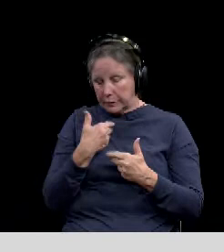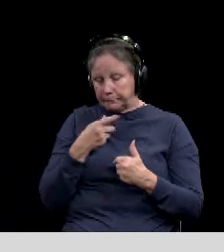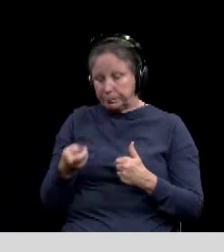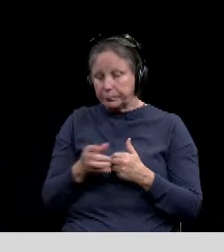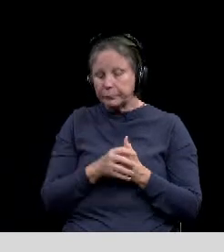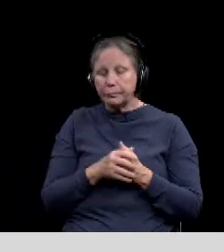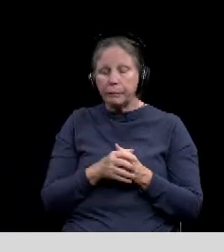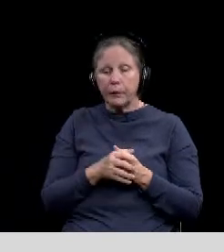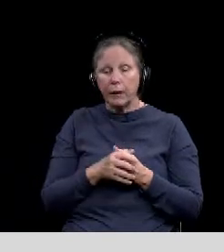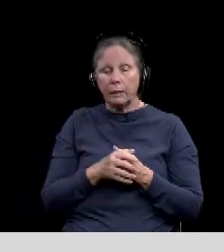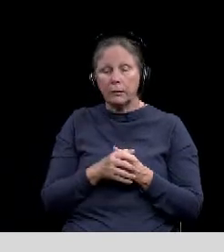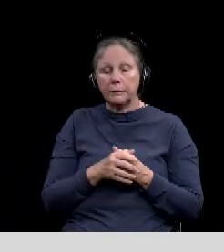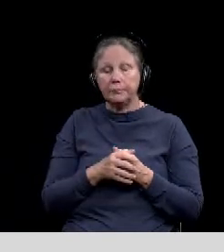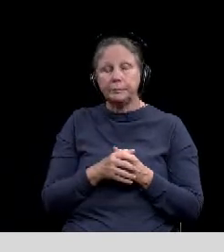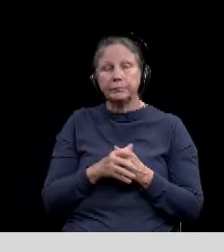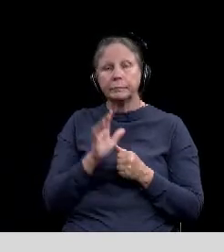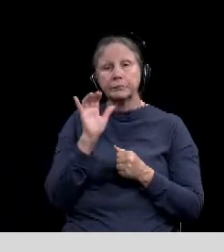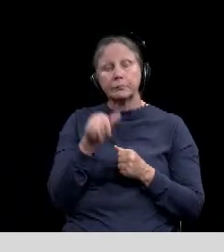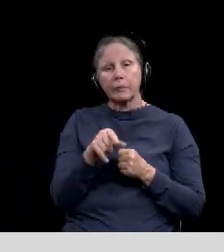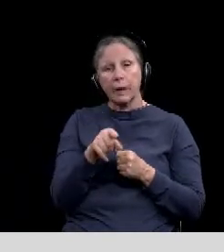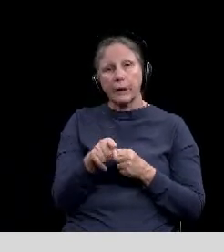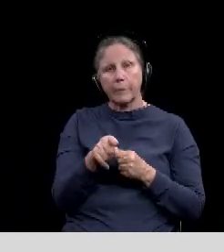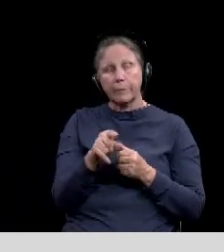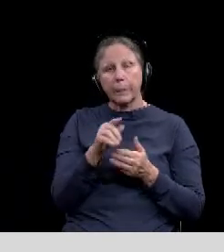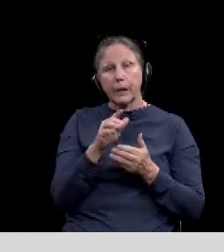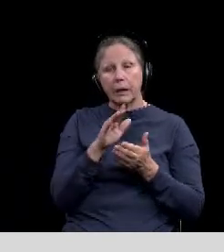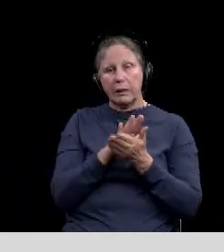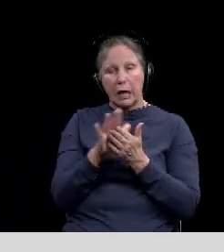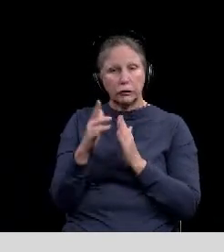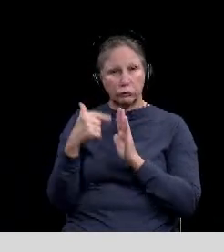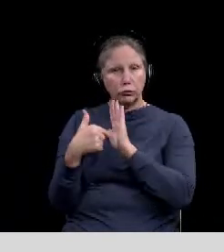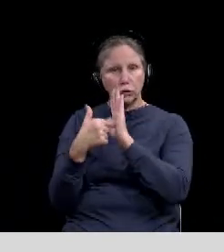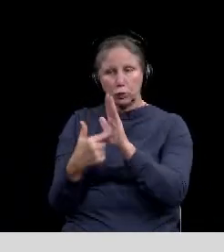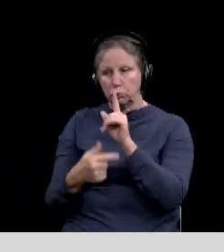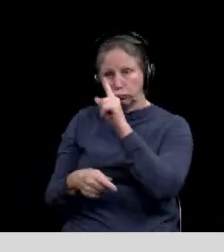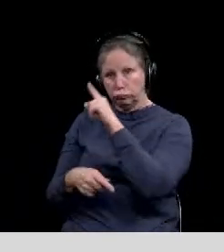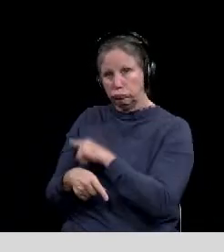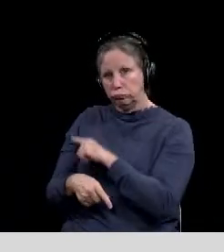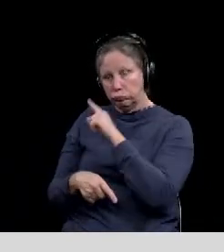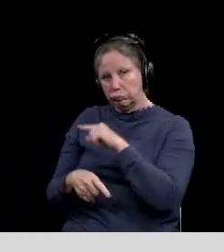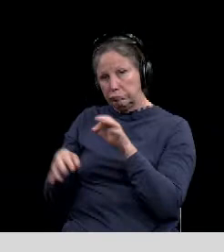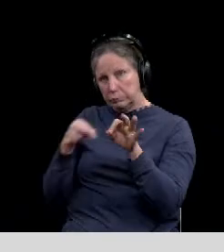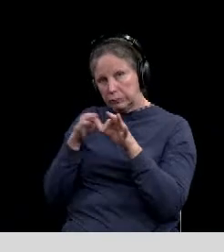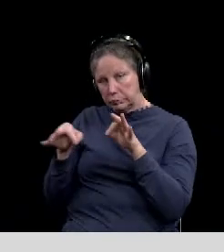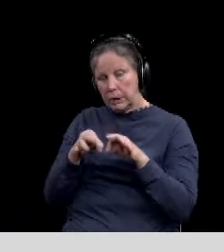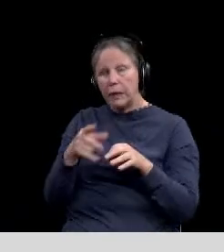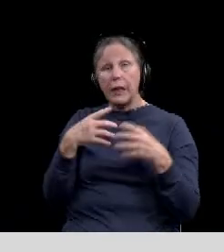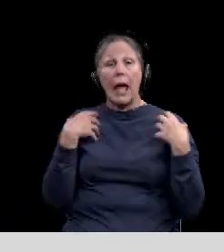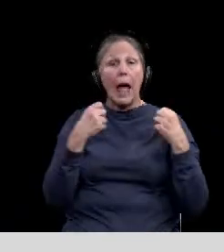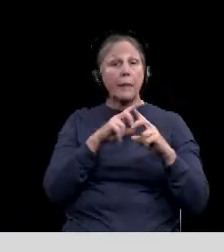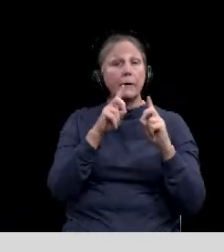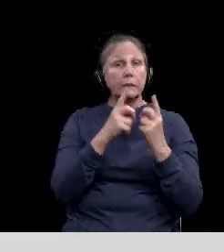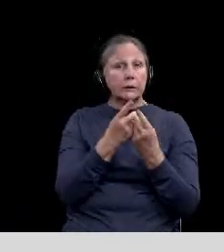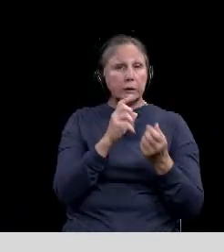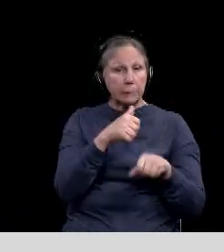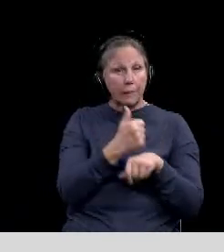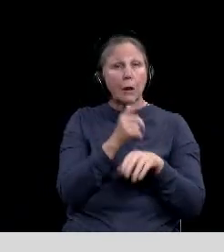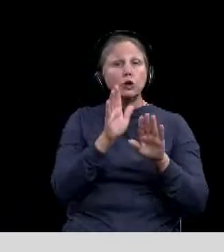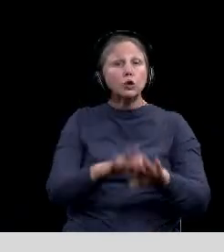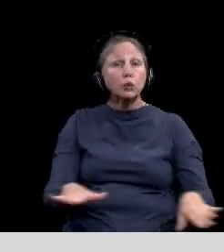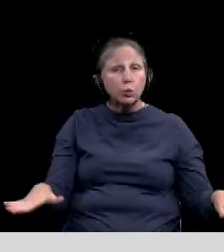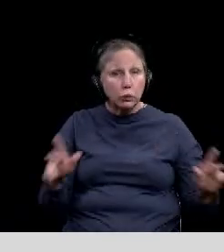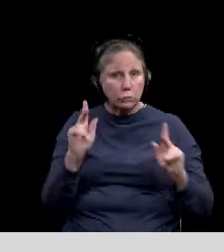And then this is a nice telling set of couple slides here that family health centers generated based on our school age children.